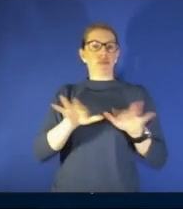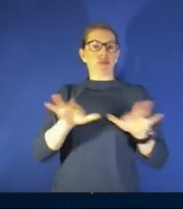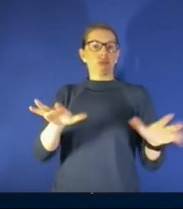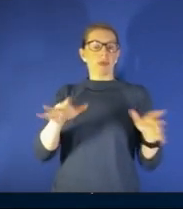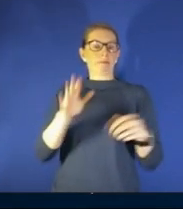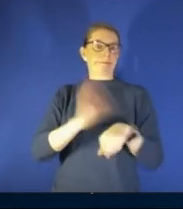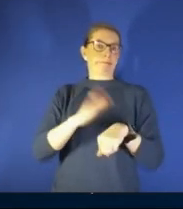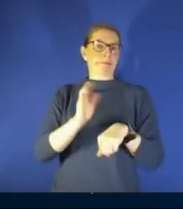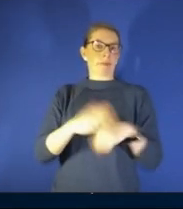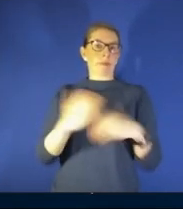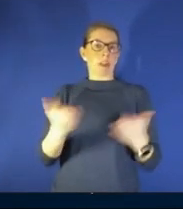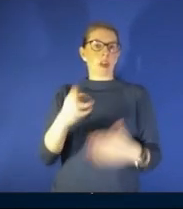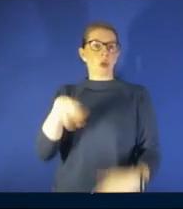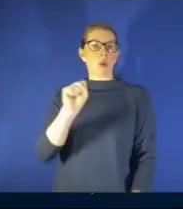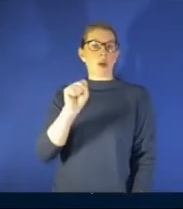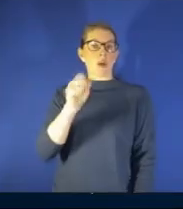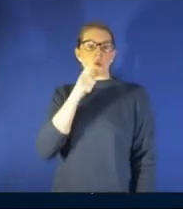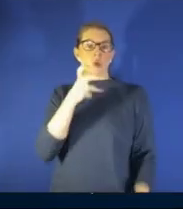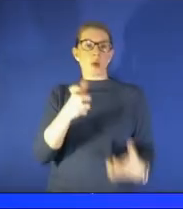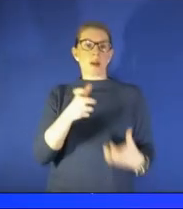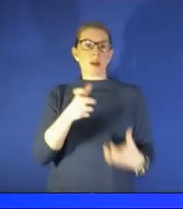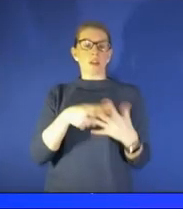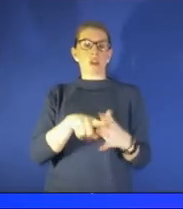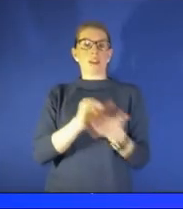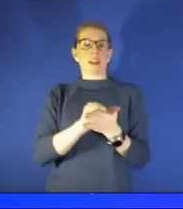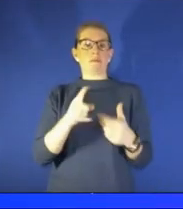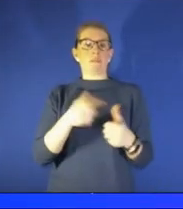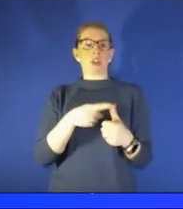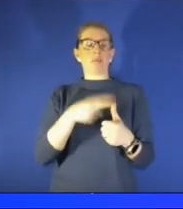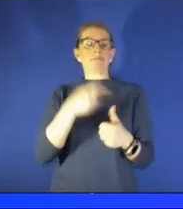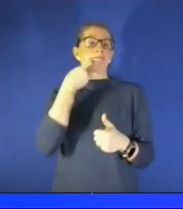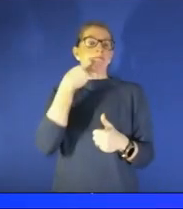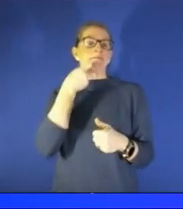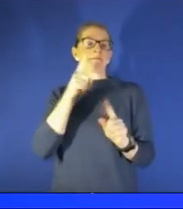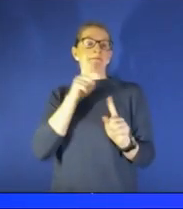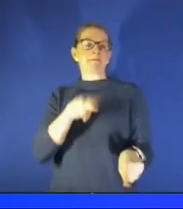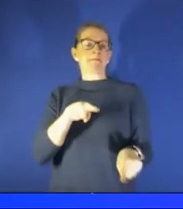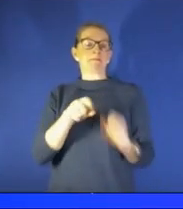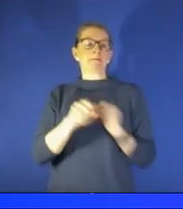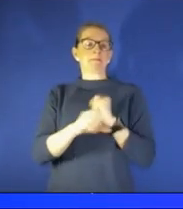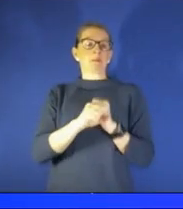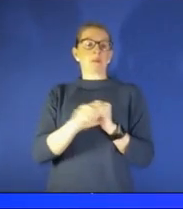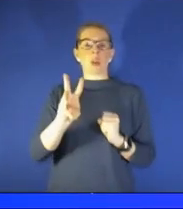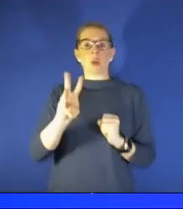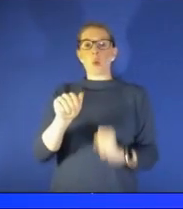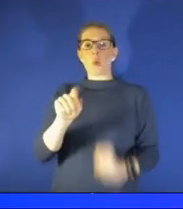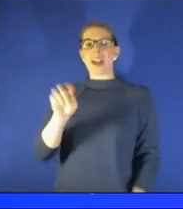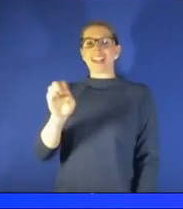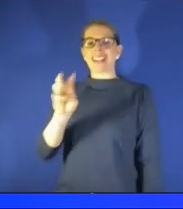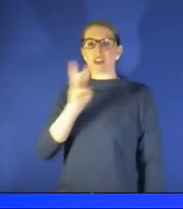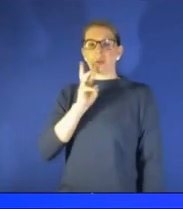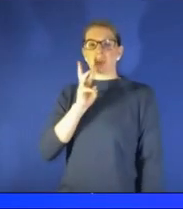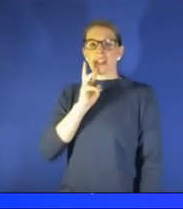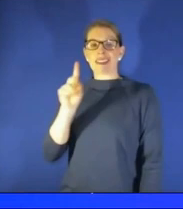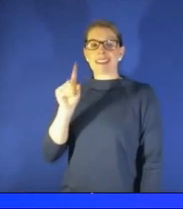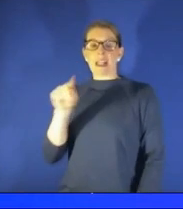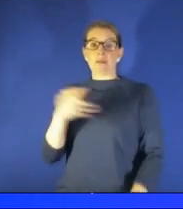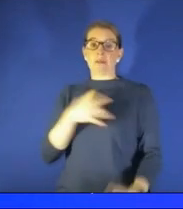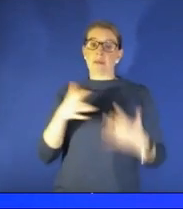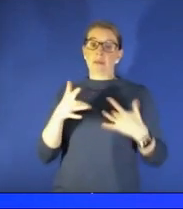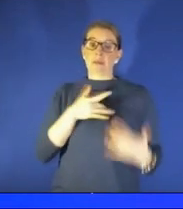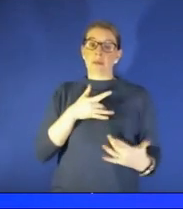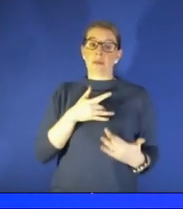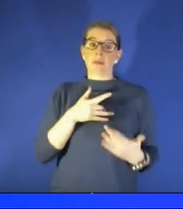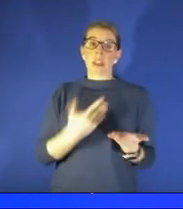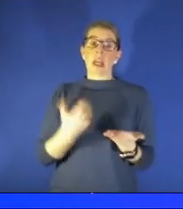who wants to jump in first yeah i mean that was just recently reported based on wastewater data it is concerning that there may be another surge